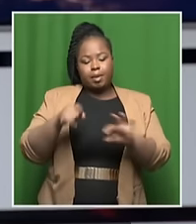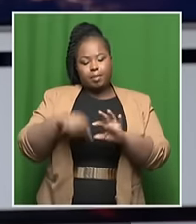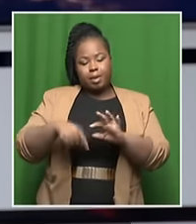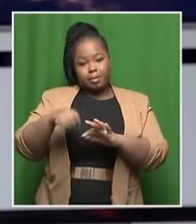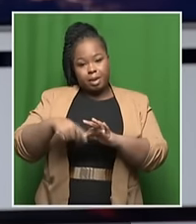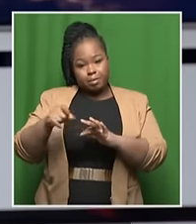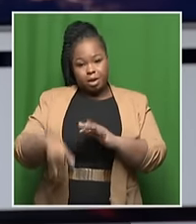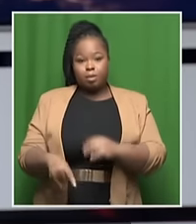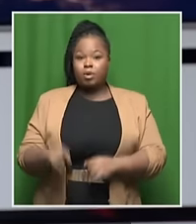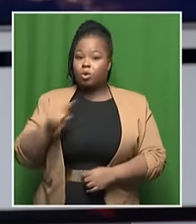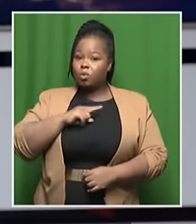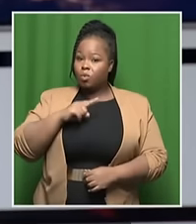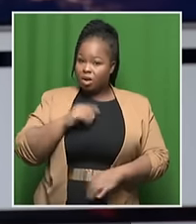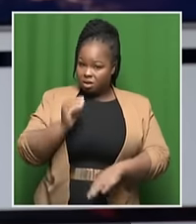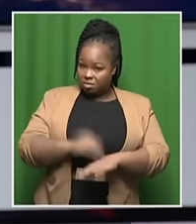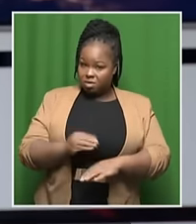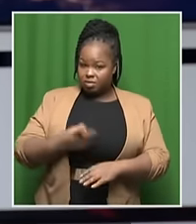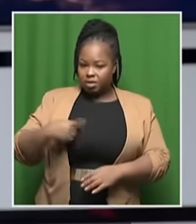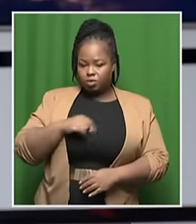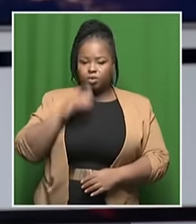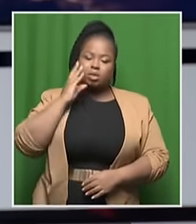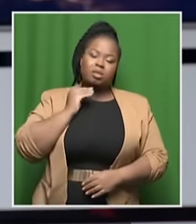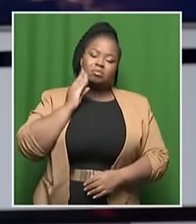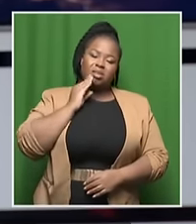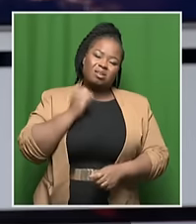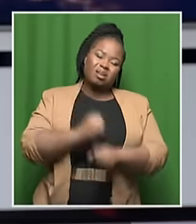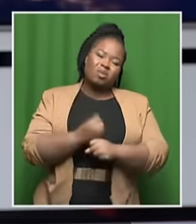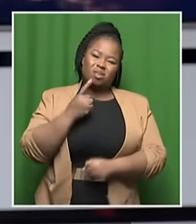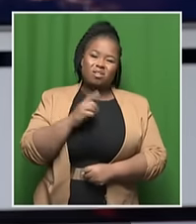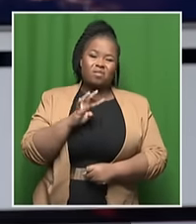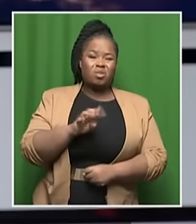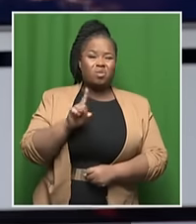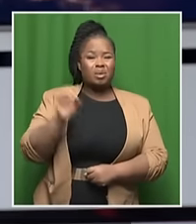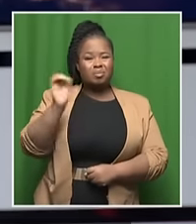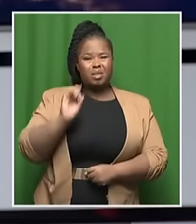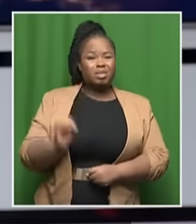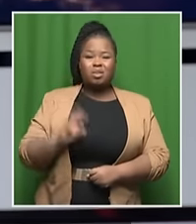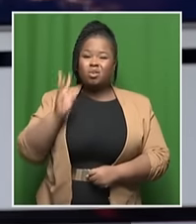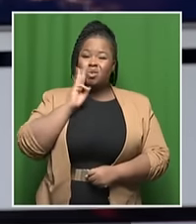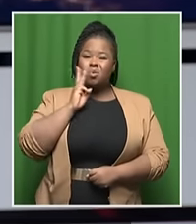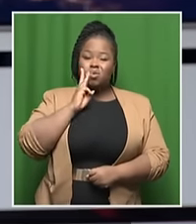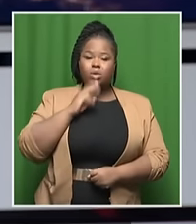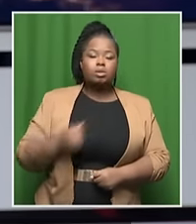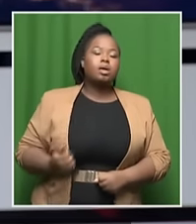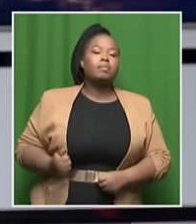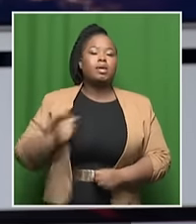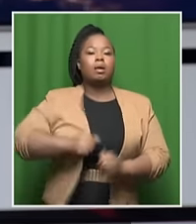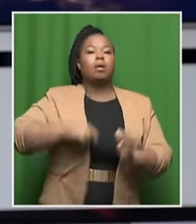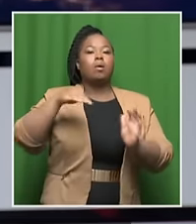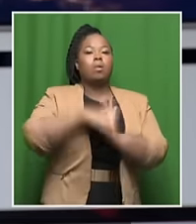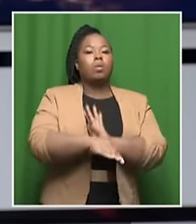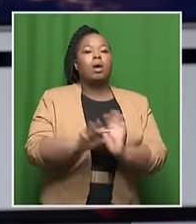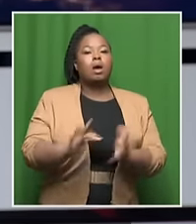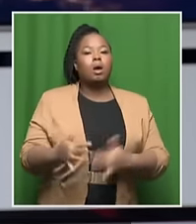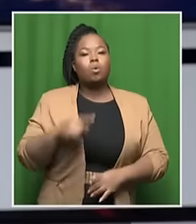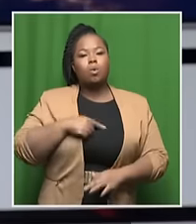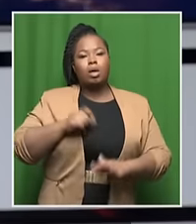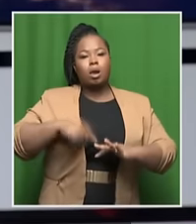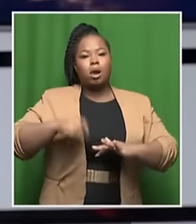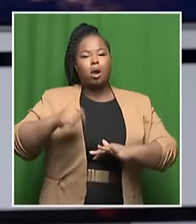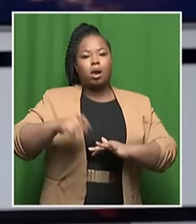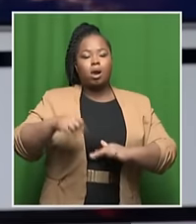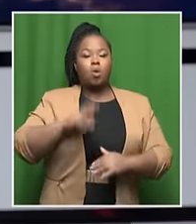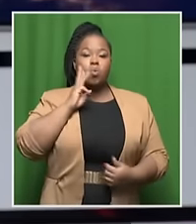part of the problem that we're facing in Gauteng. About 41% of the water that's transmitted is lost through leakages